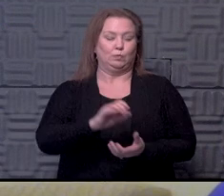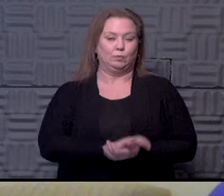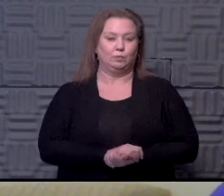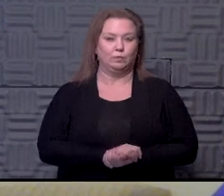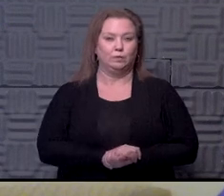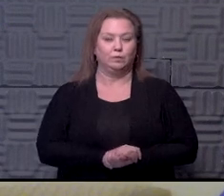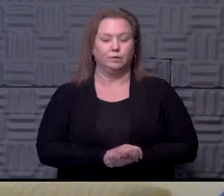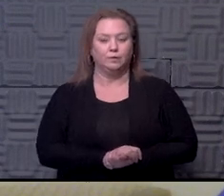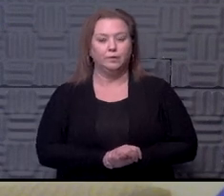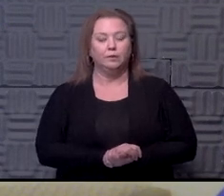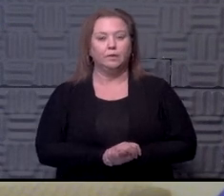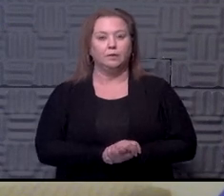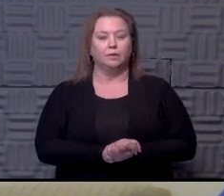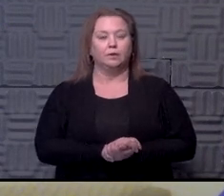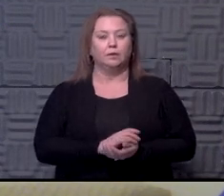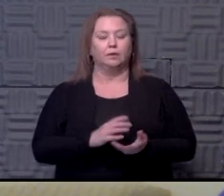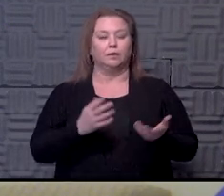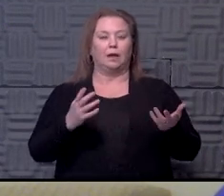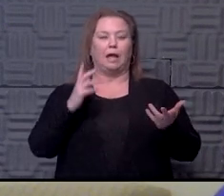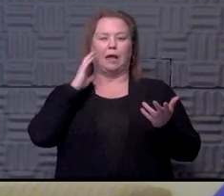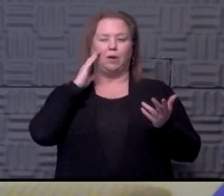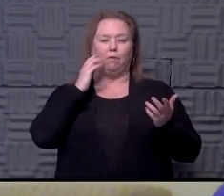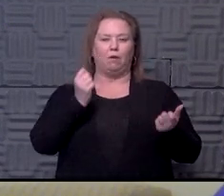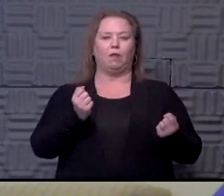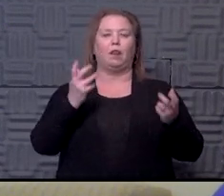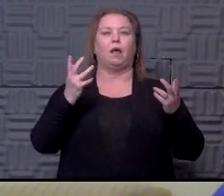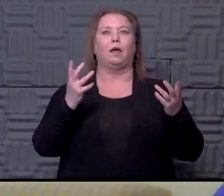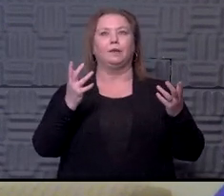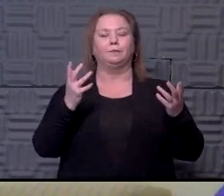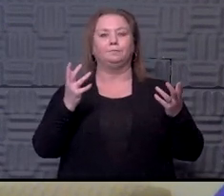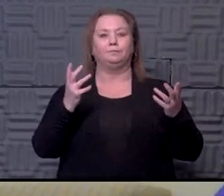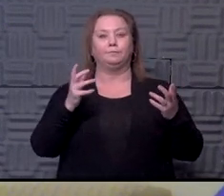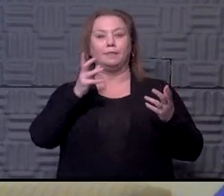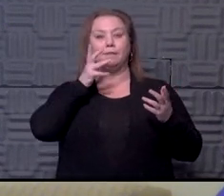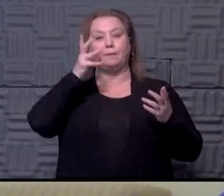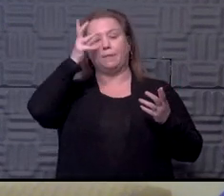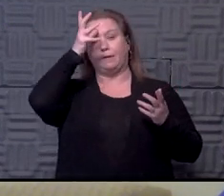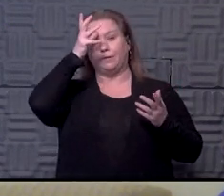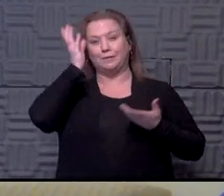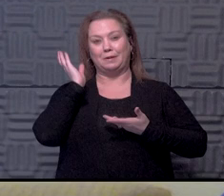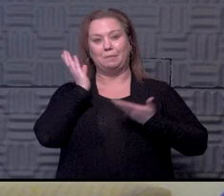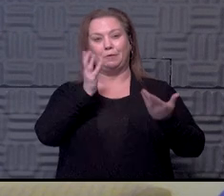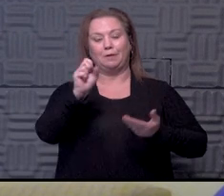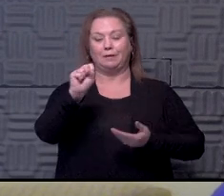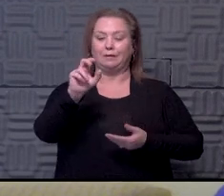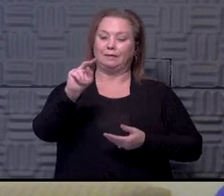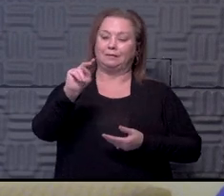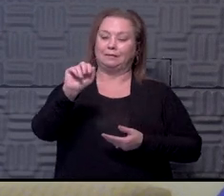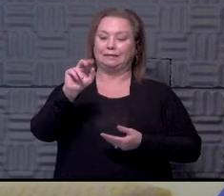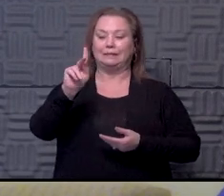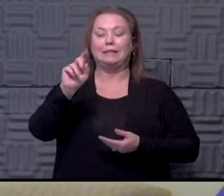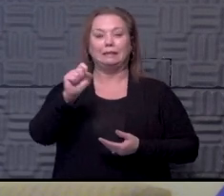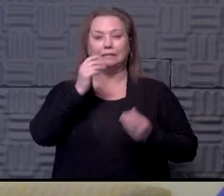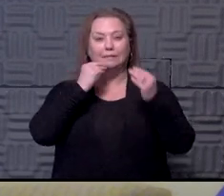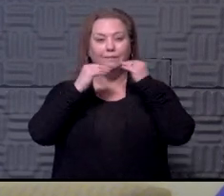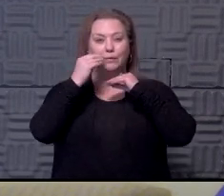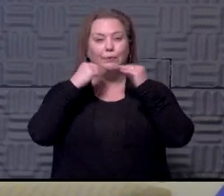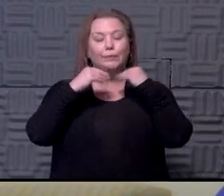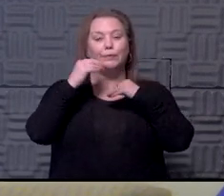being able to pack. I know a lot of parents like to bring snacks and things of that nature,